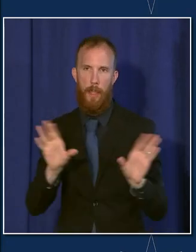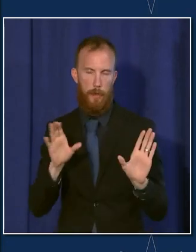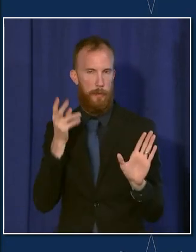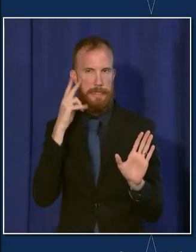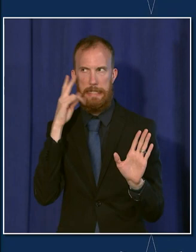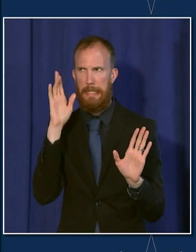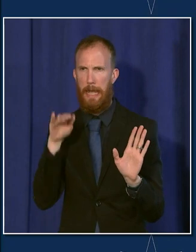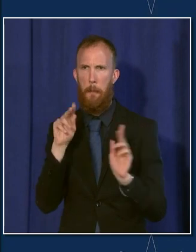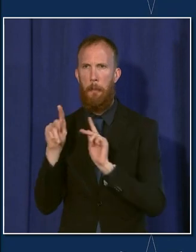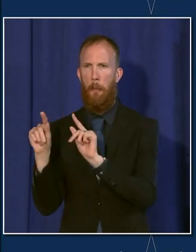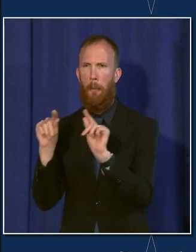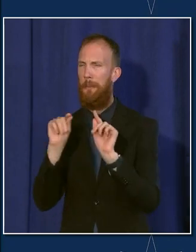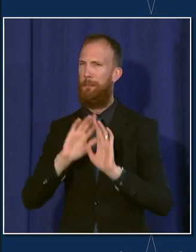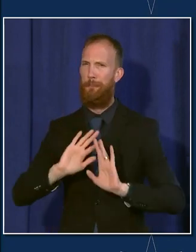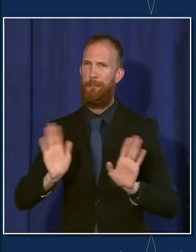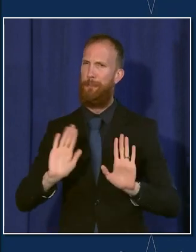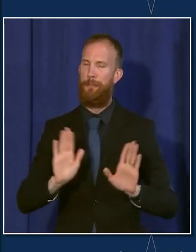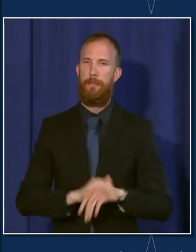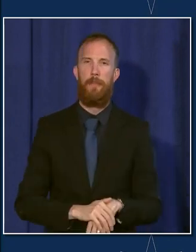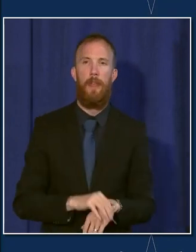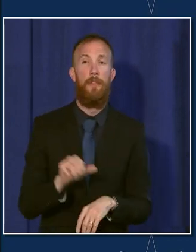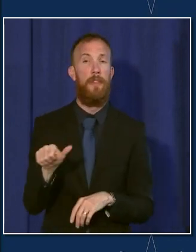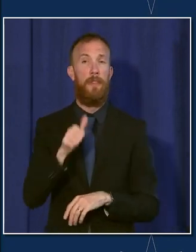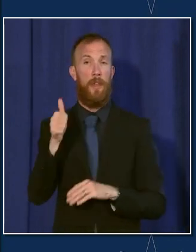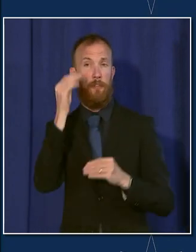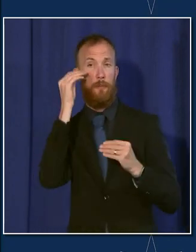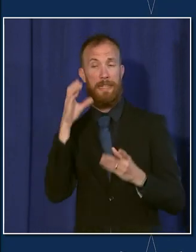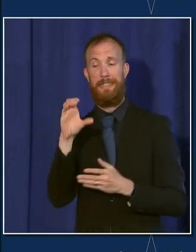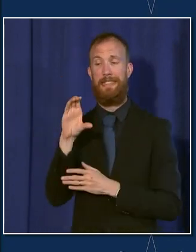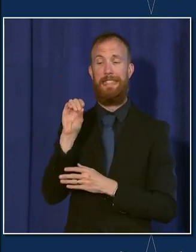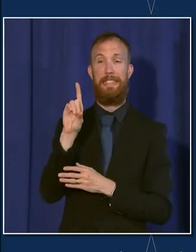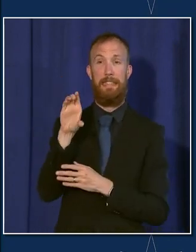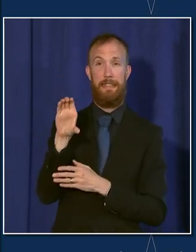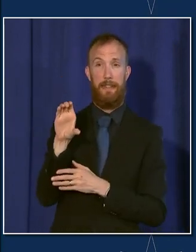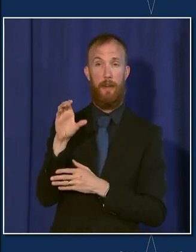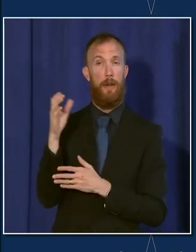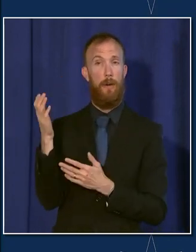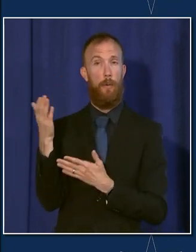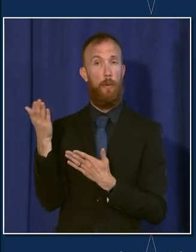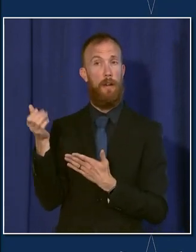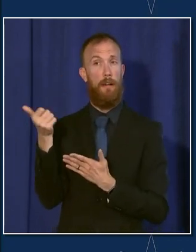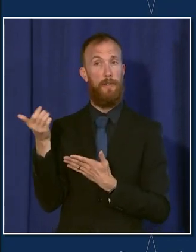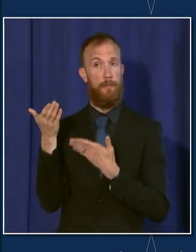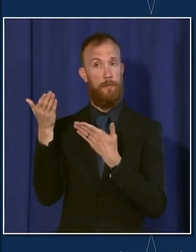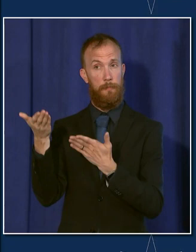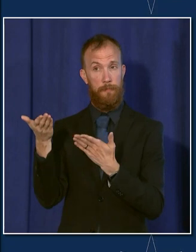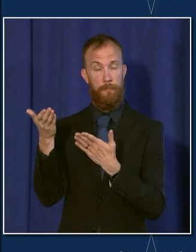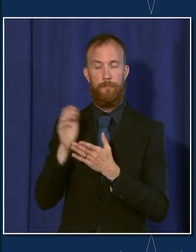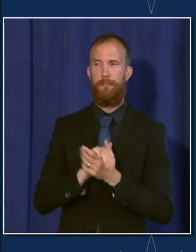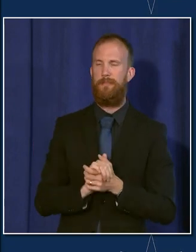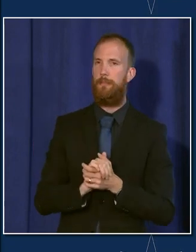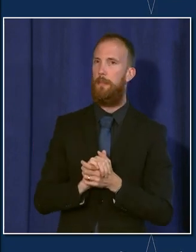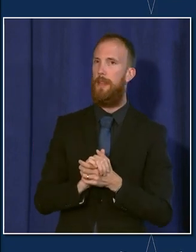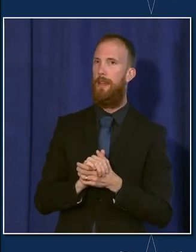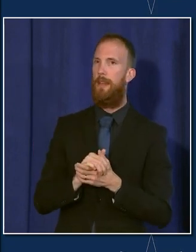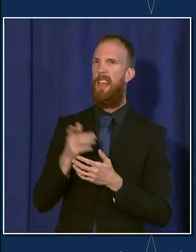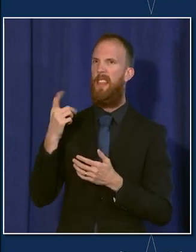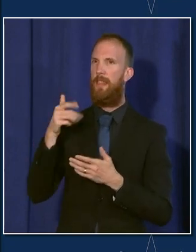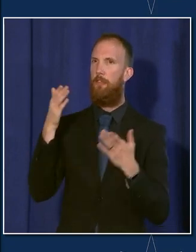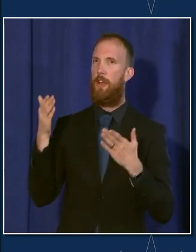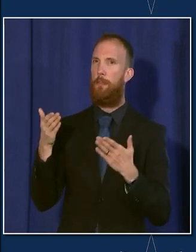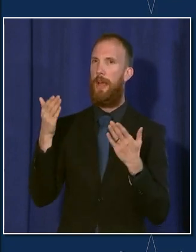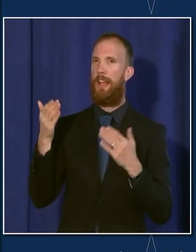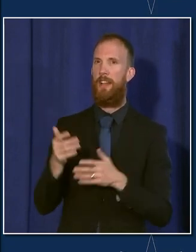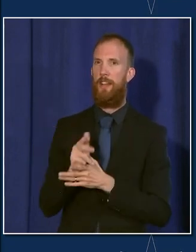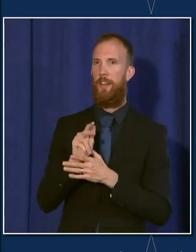update, the other major update to CDC guidance is that CDC is now recommending an additional dose of